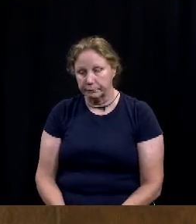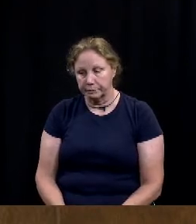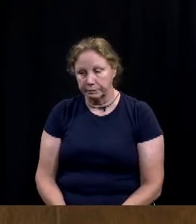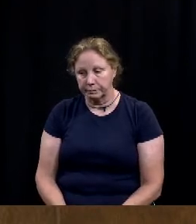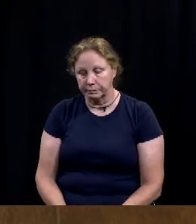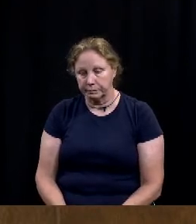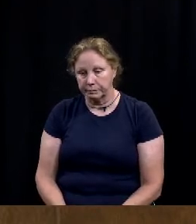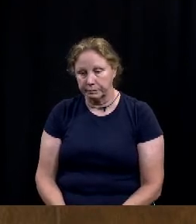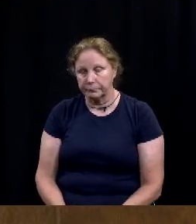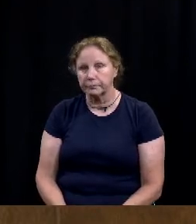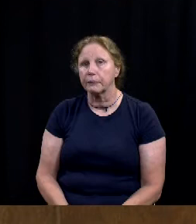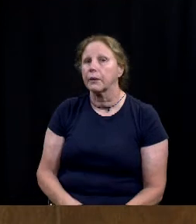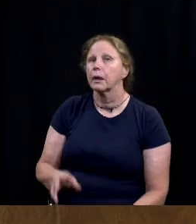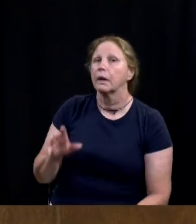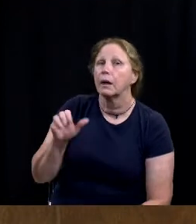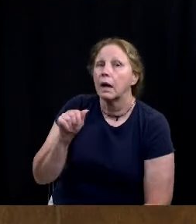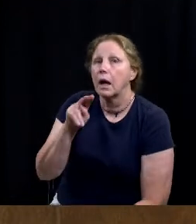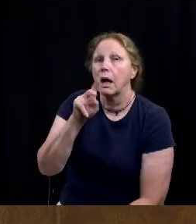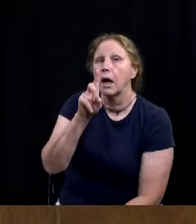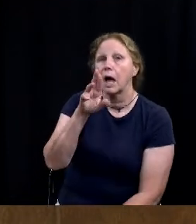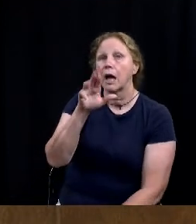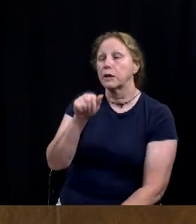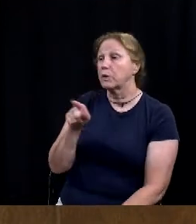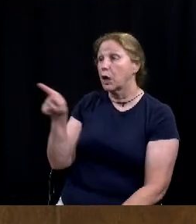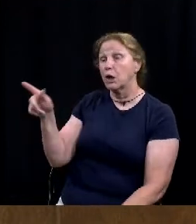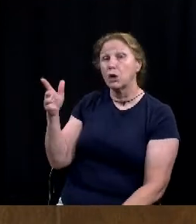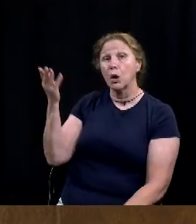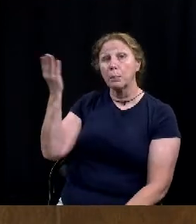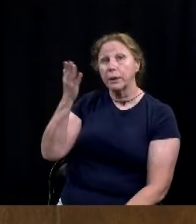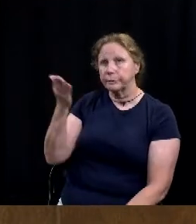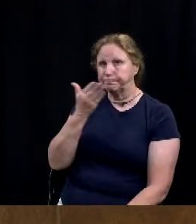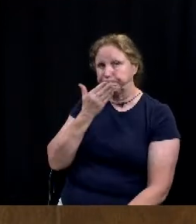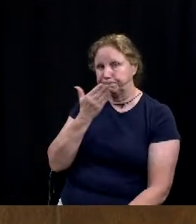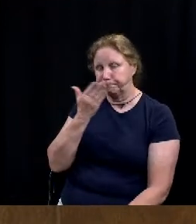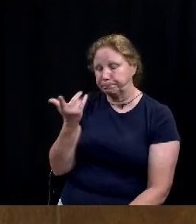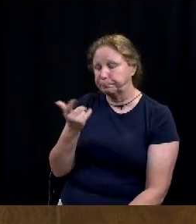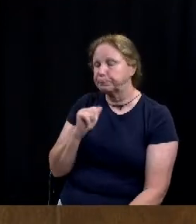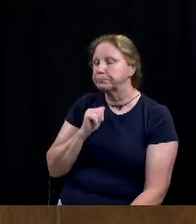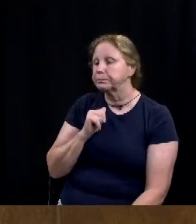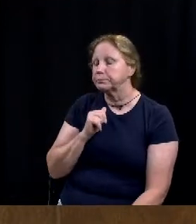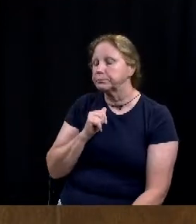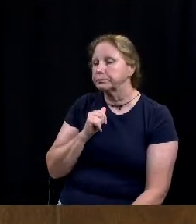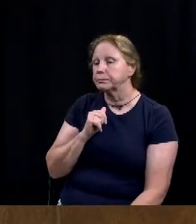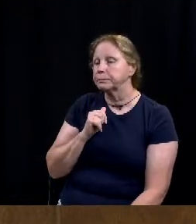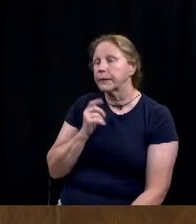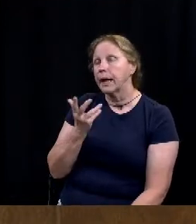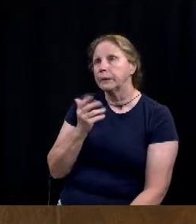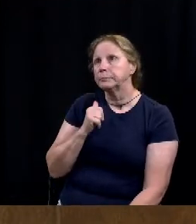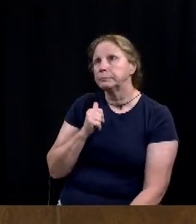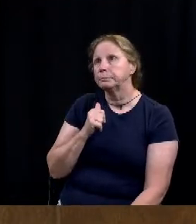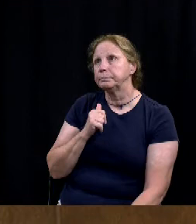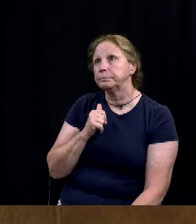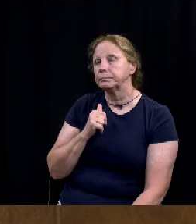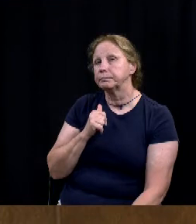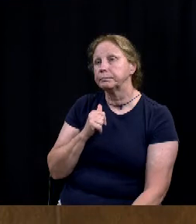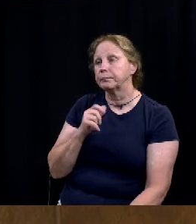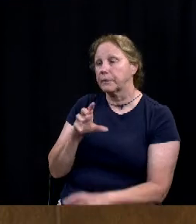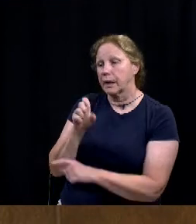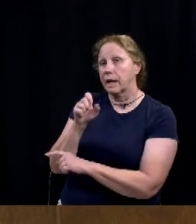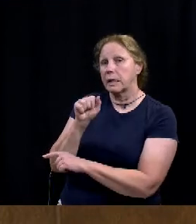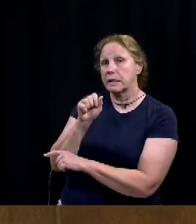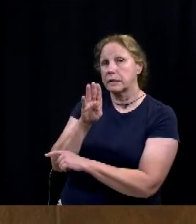um thank you chief for the presentation um it's as councilmember sabito